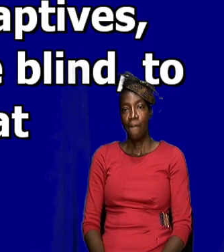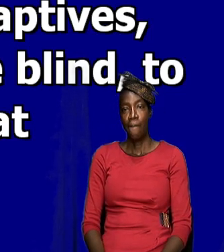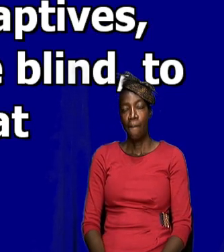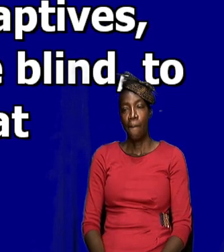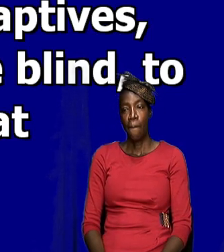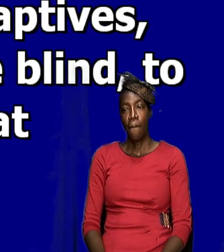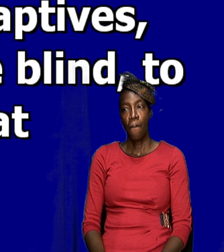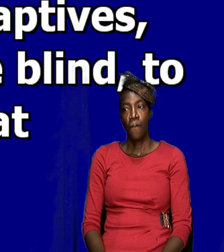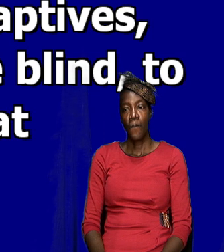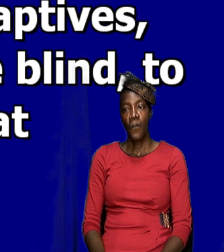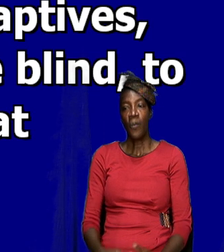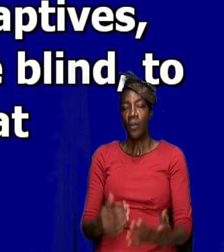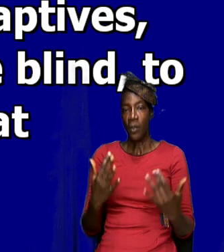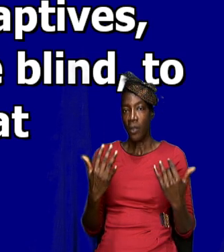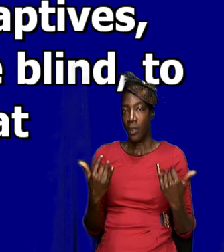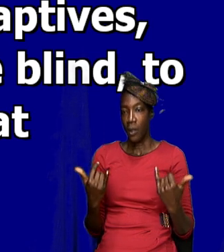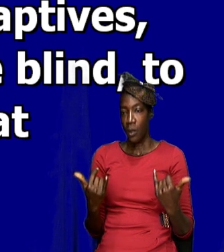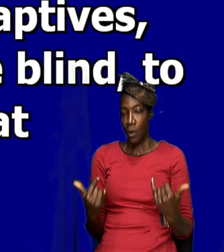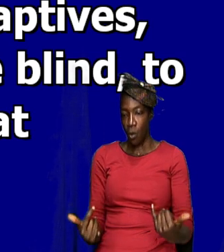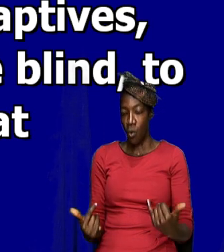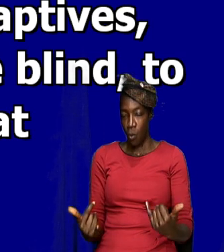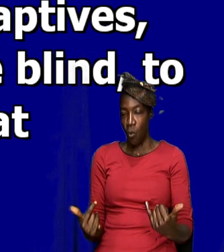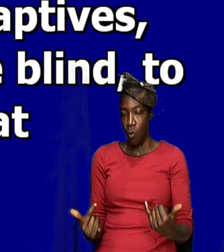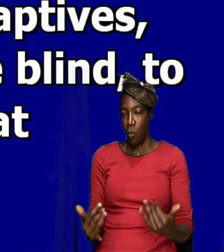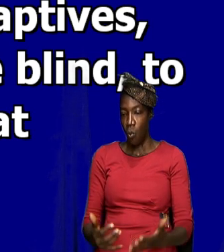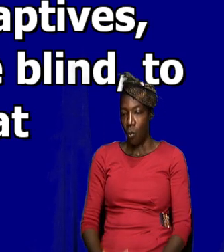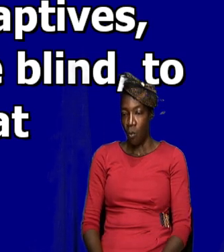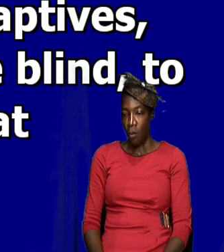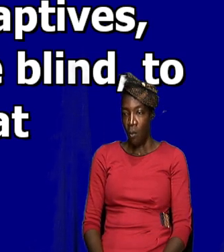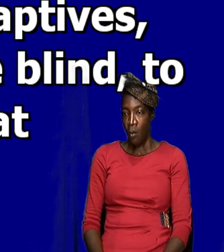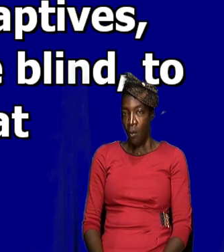So let us look at some of the